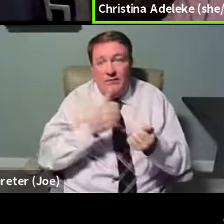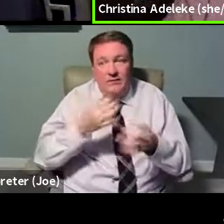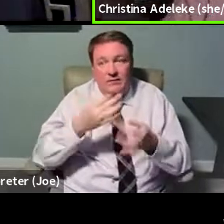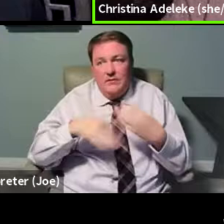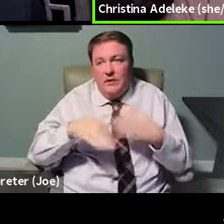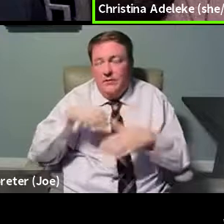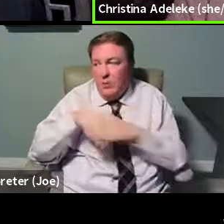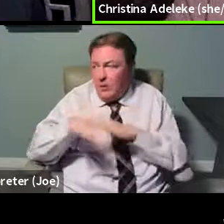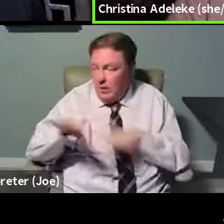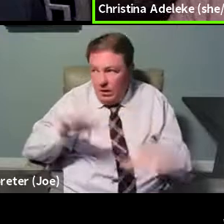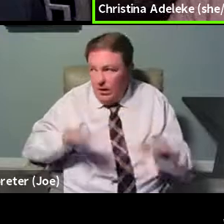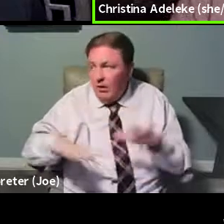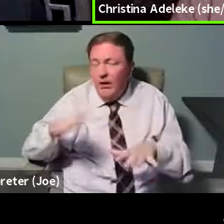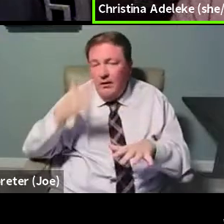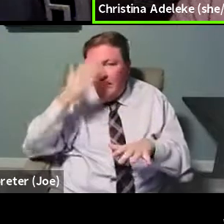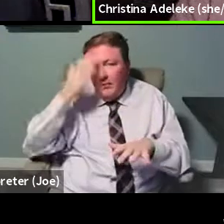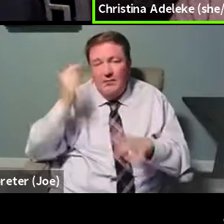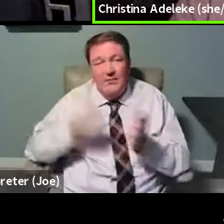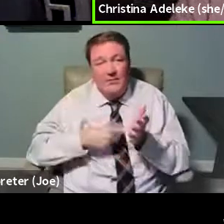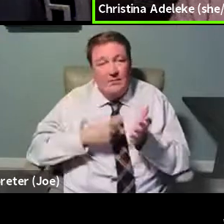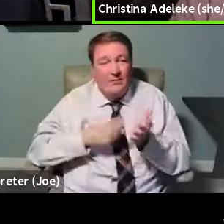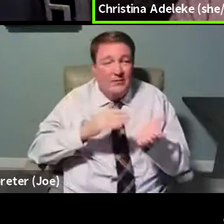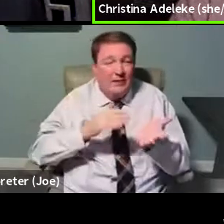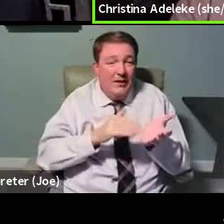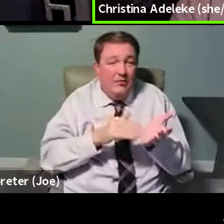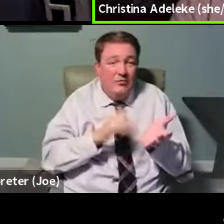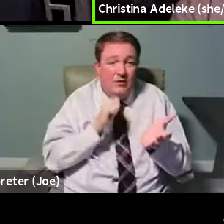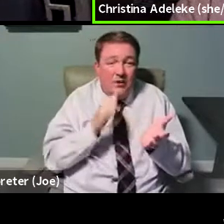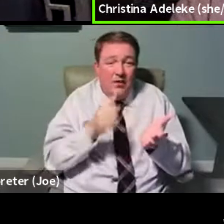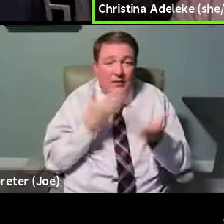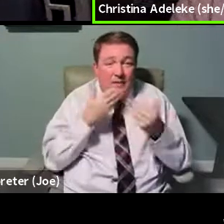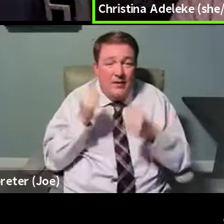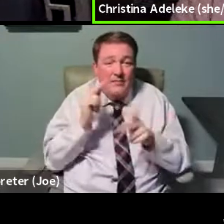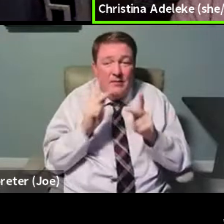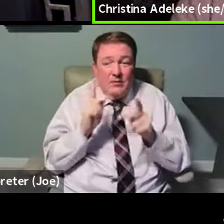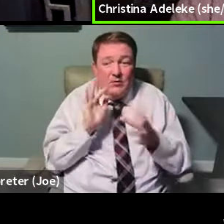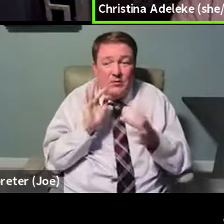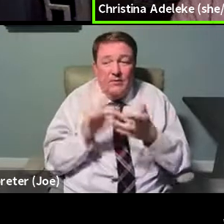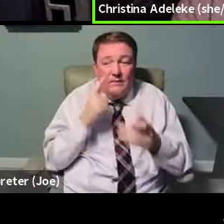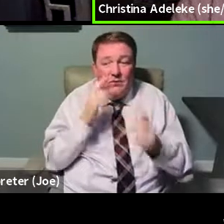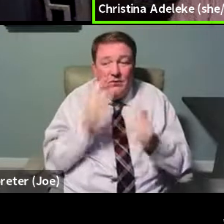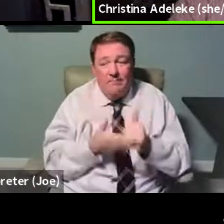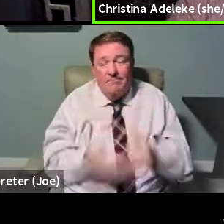providers, you know, aren't always the best folks to reach out to for help.